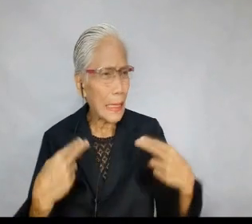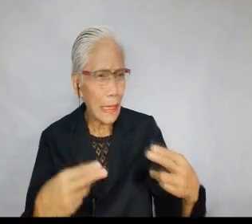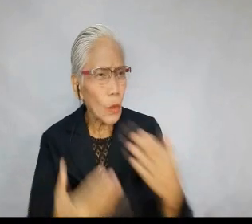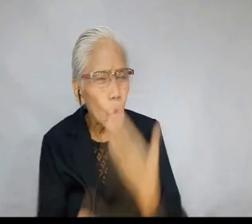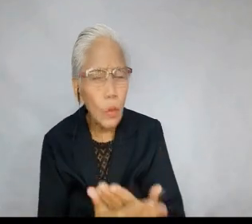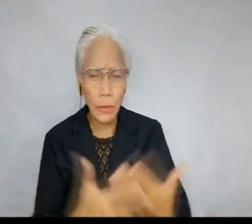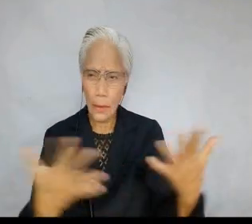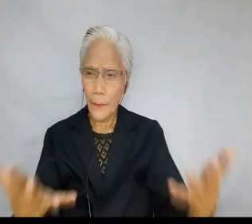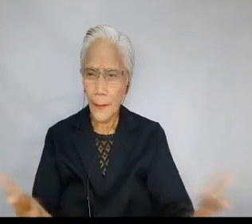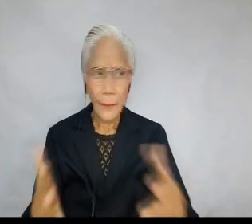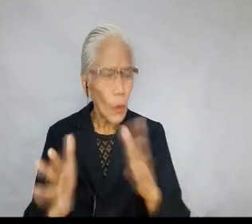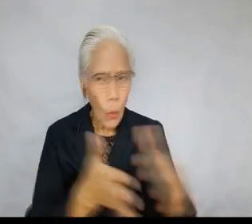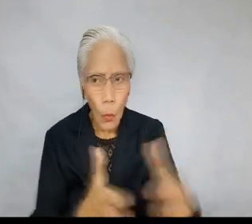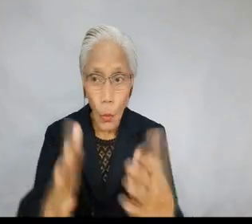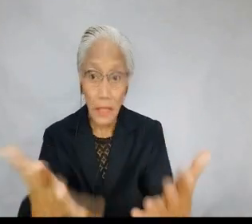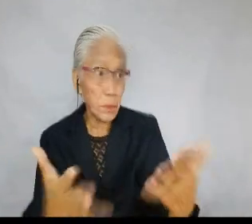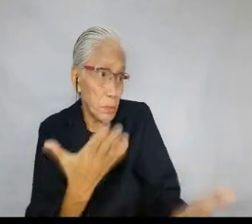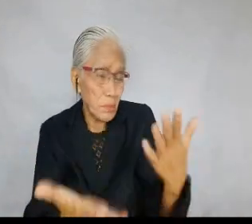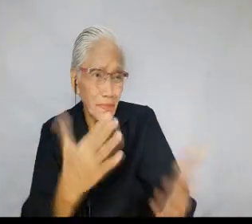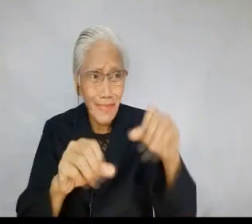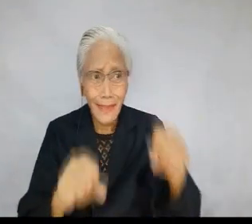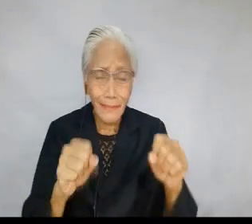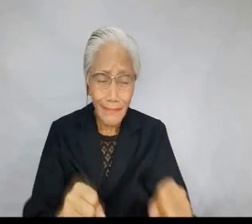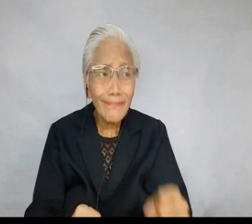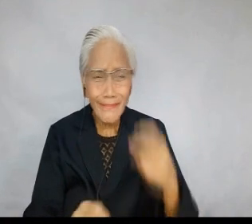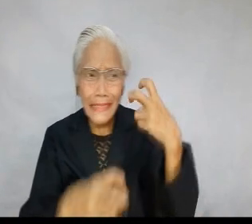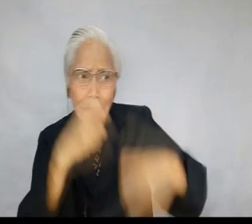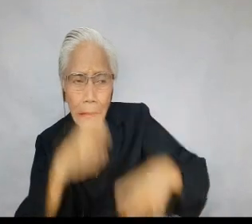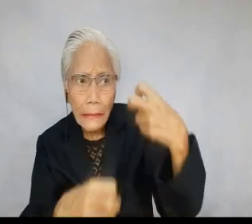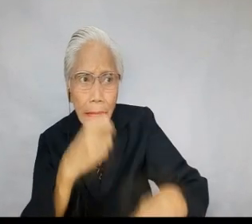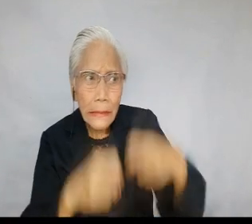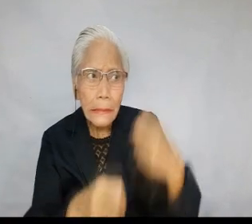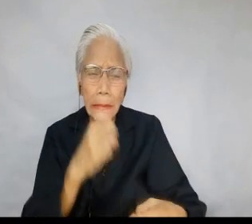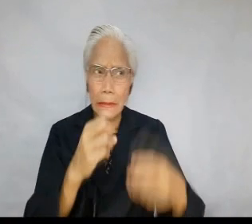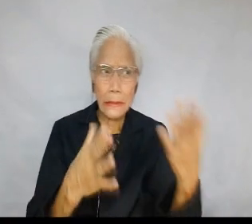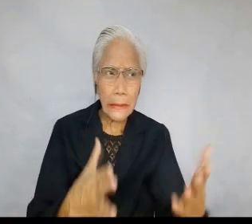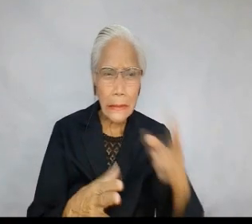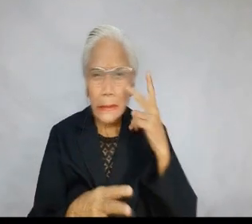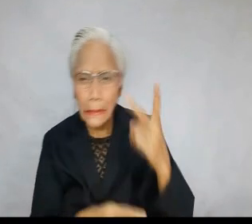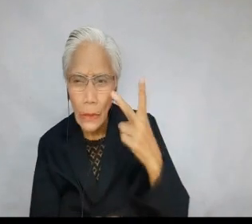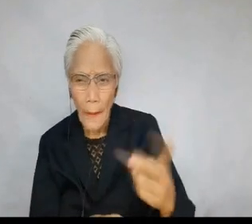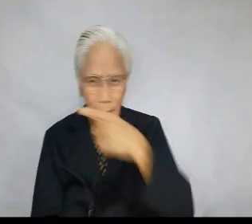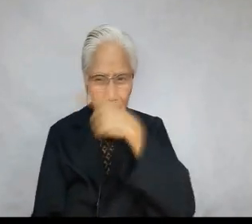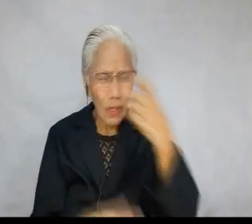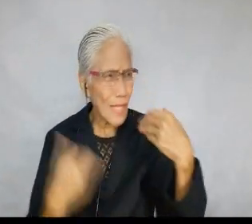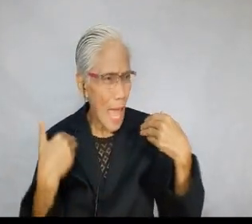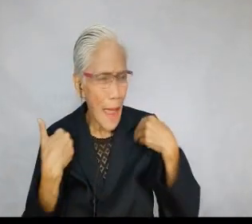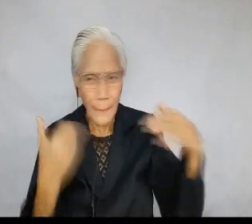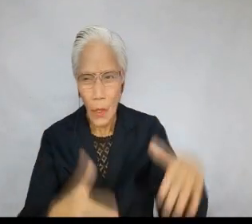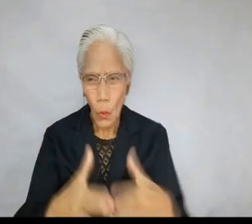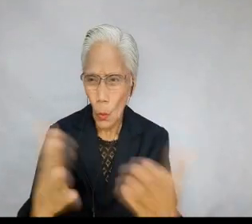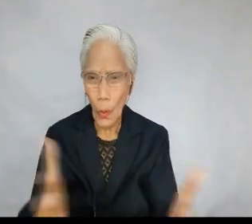Look for unhealthy behavioral patterns. 21. when we know these weaknesses, we may have difficulty addressing them because we have